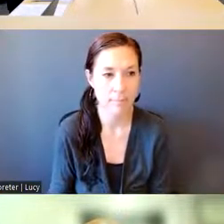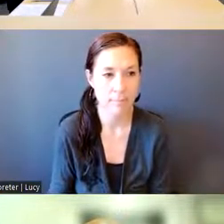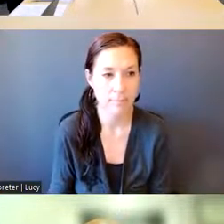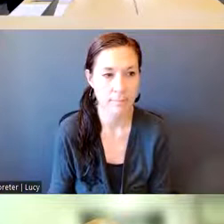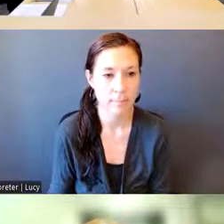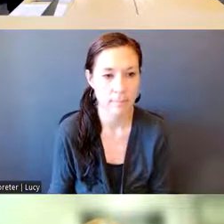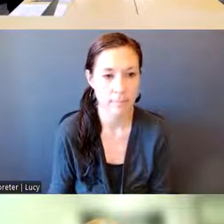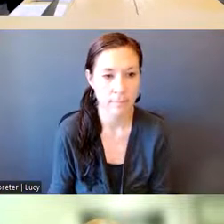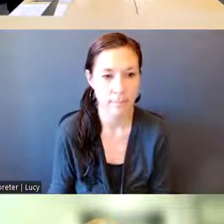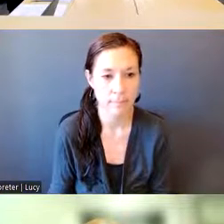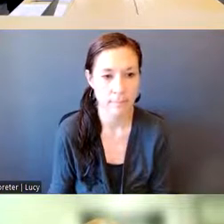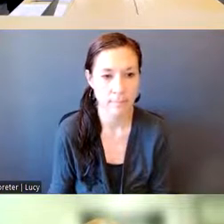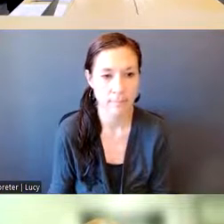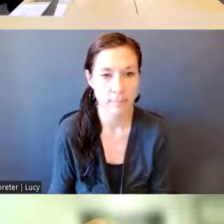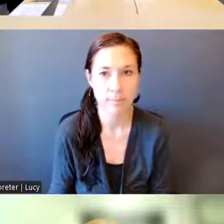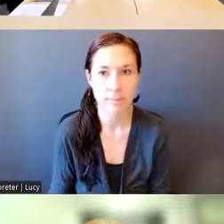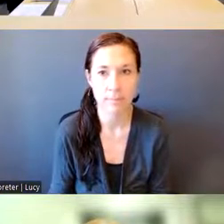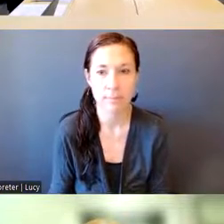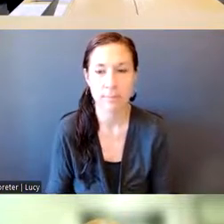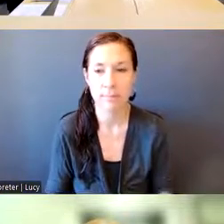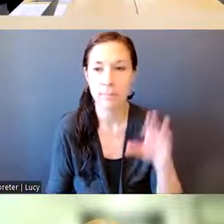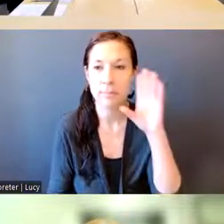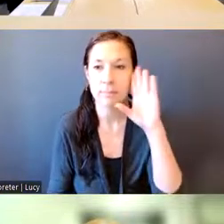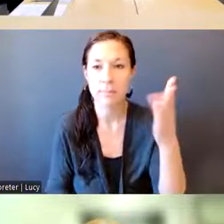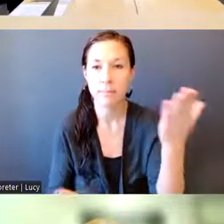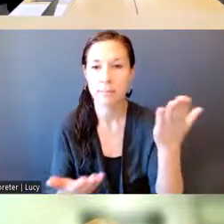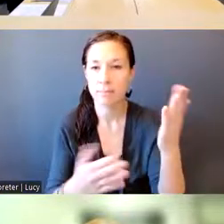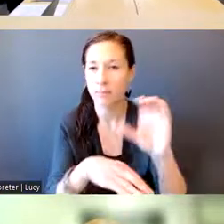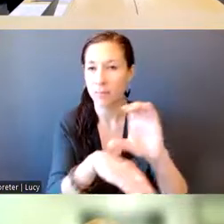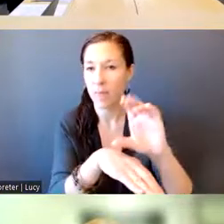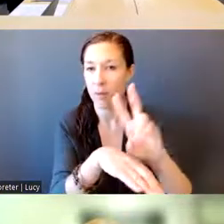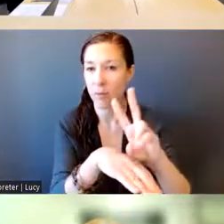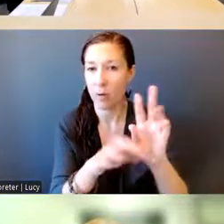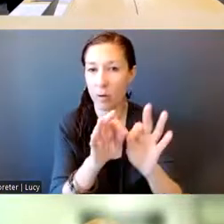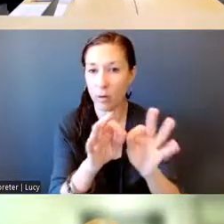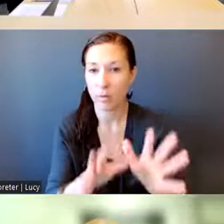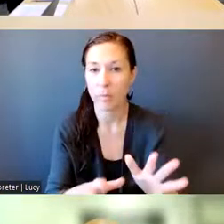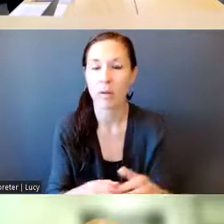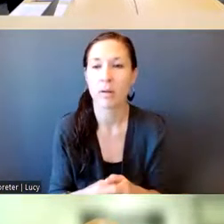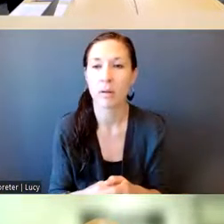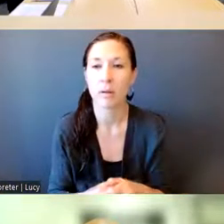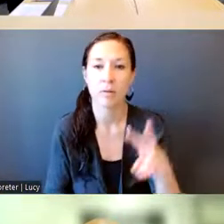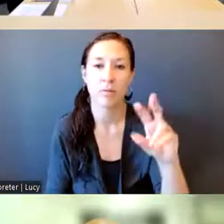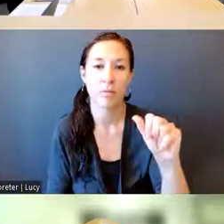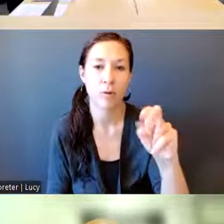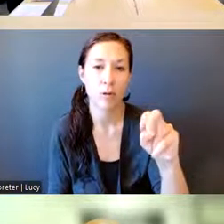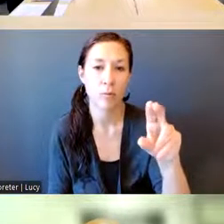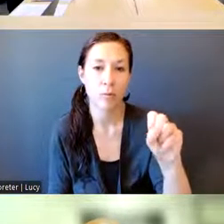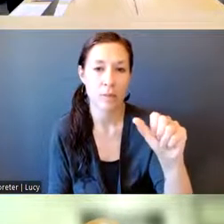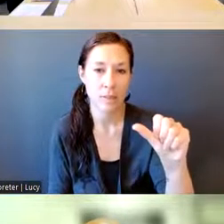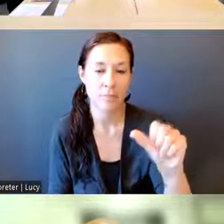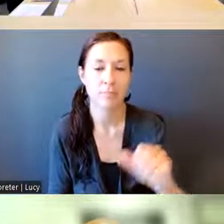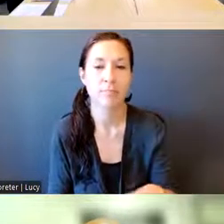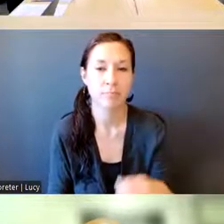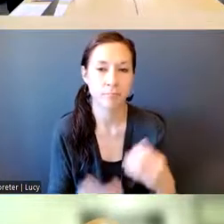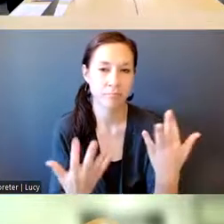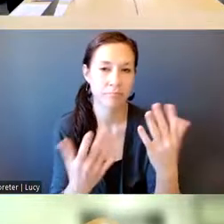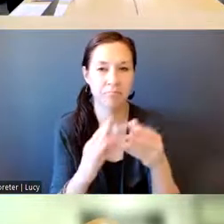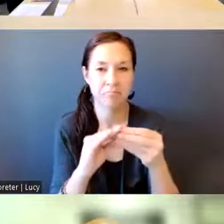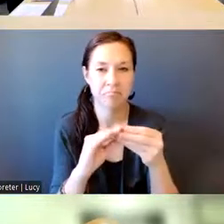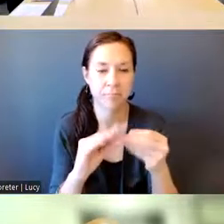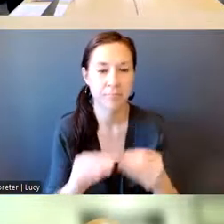Good morning. morning. This is one of the K-Verdian interpreters. My name is Vanusa. Bom dia. Que leon de K